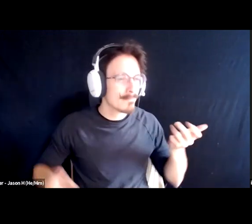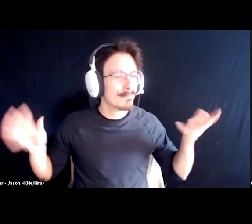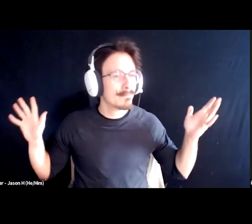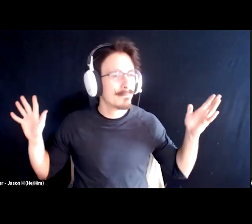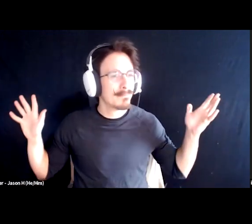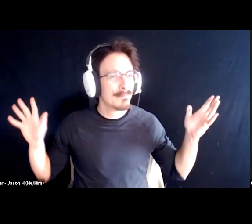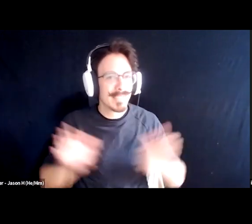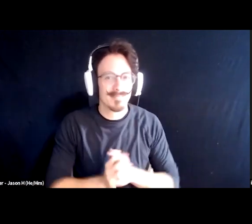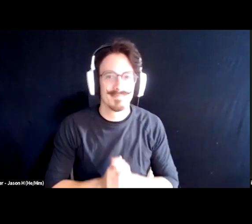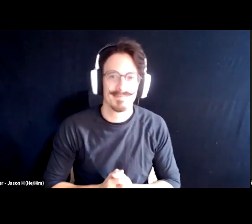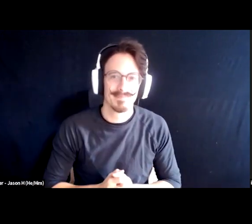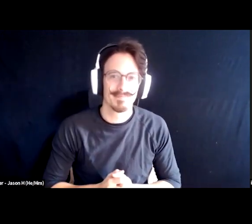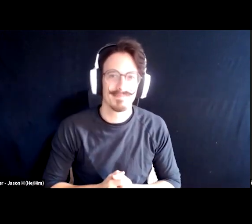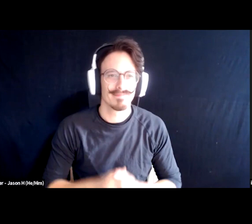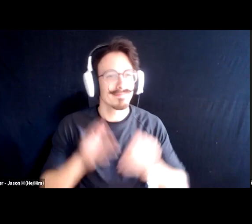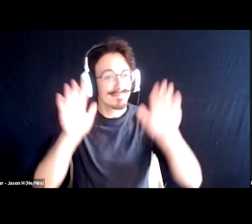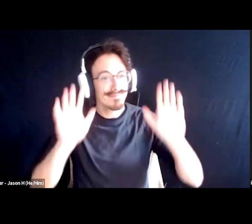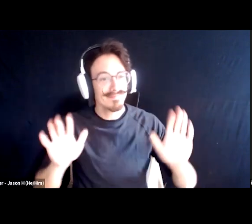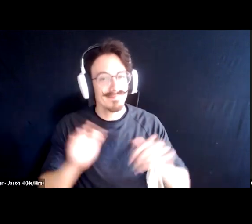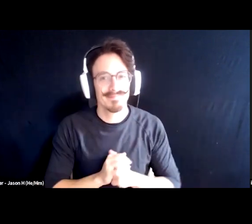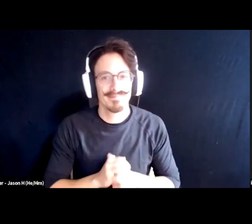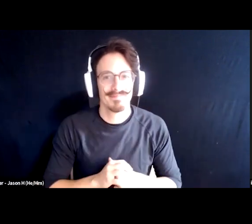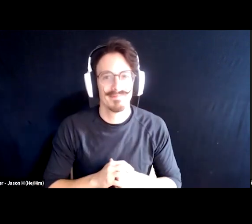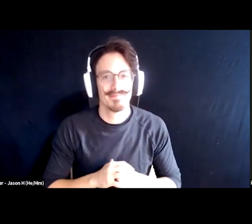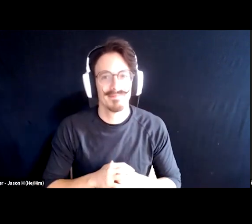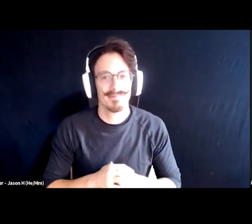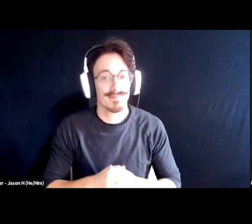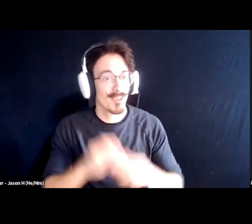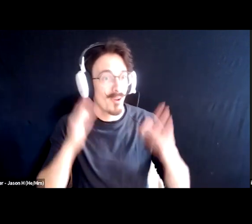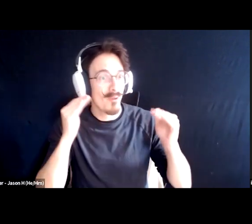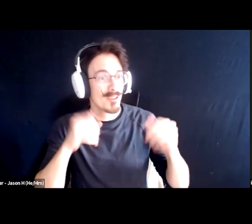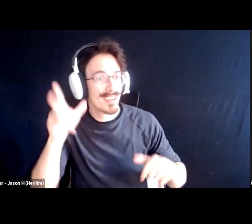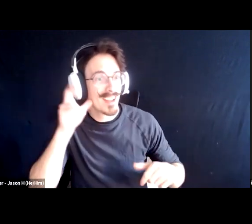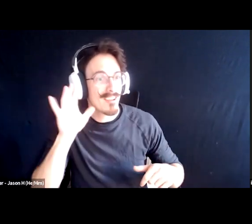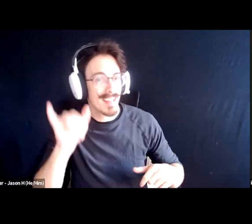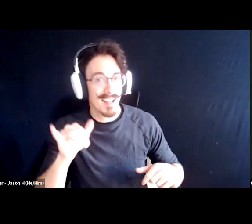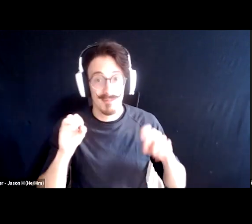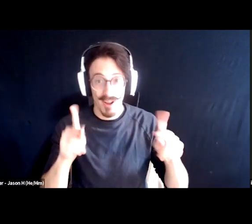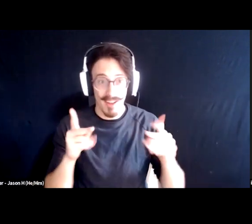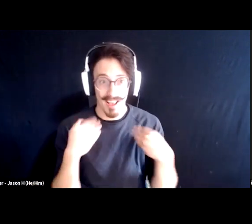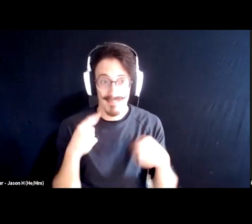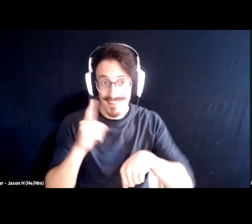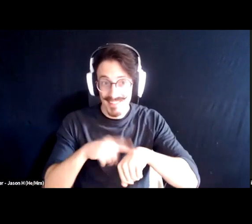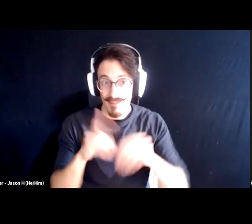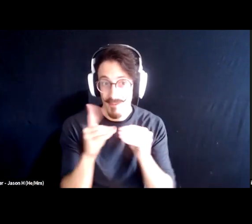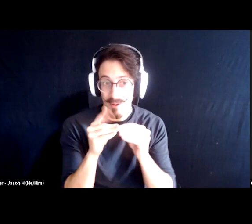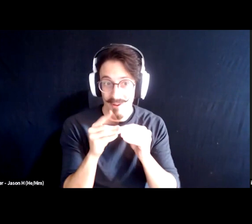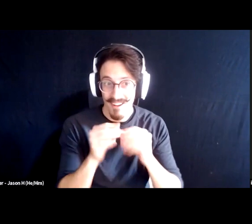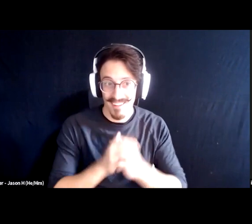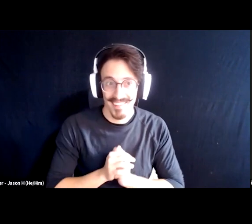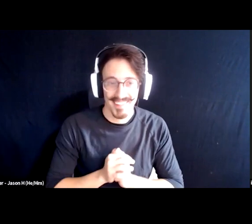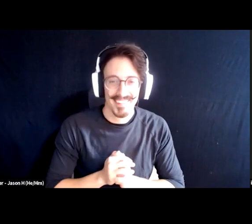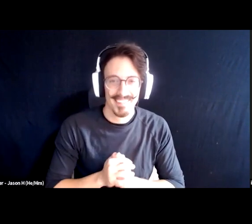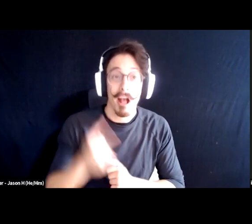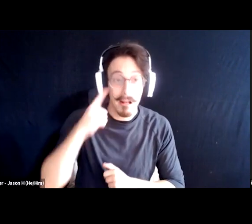love it awesome hopefully you guys could hear that okay do we have time for uh one more real or how we do i think we